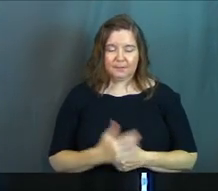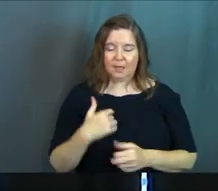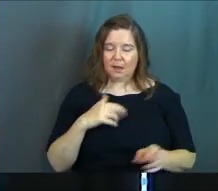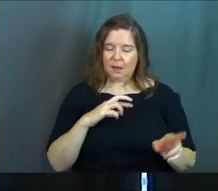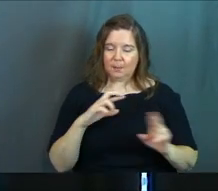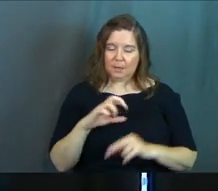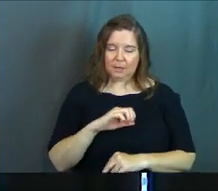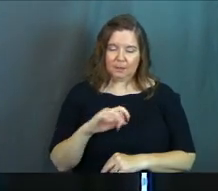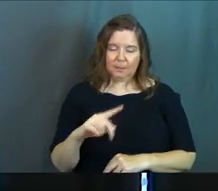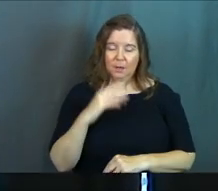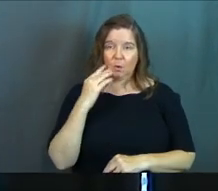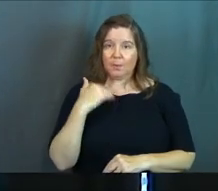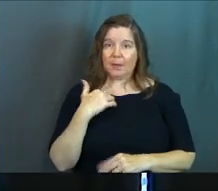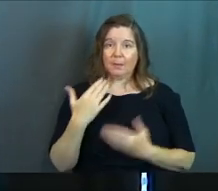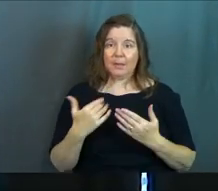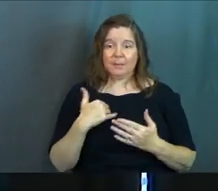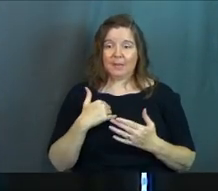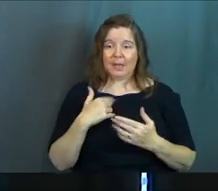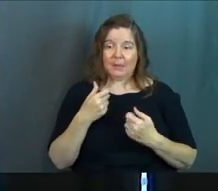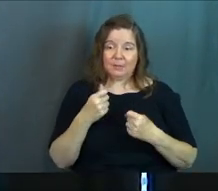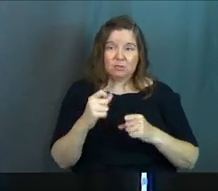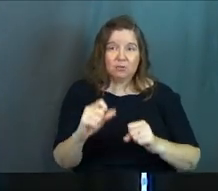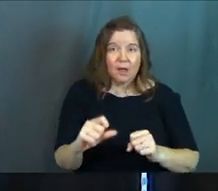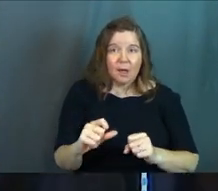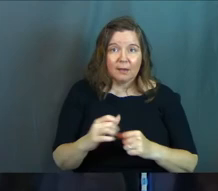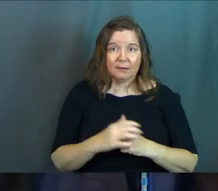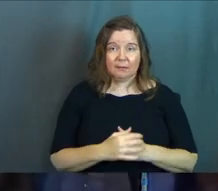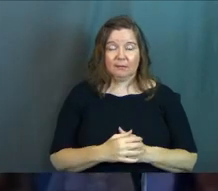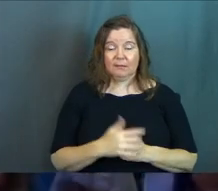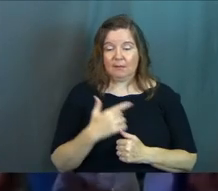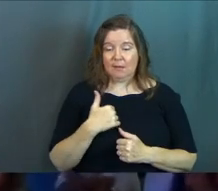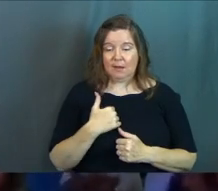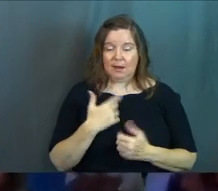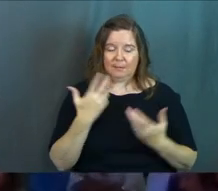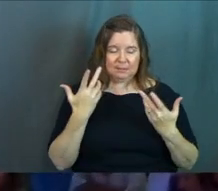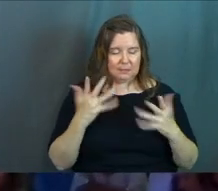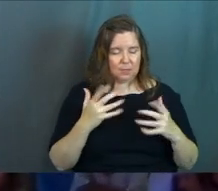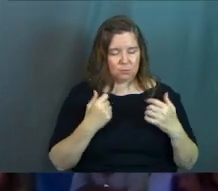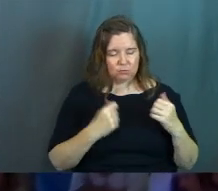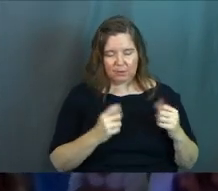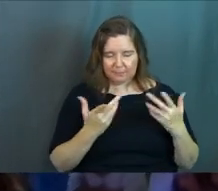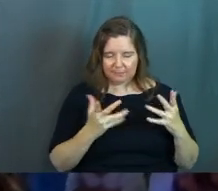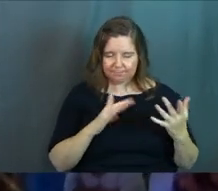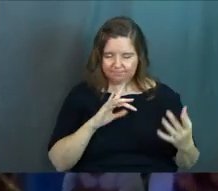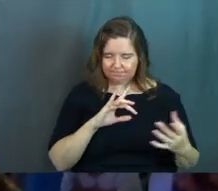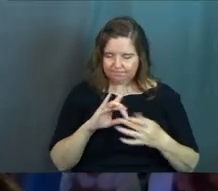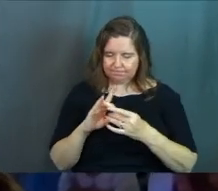And I'm ready to come back home. Maybe I've been trying. And I'm going to be done with trying.